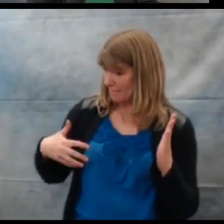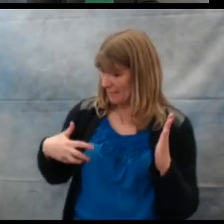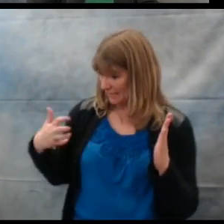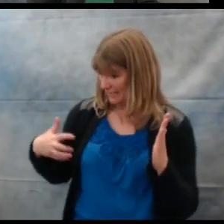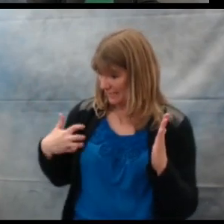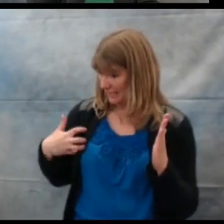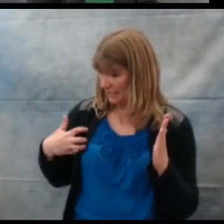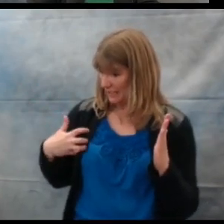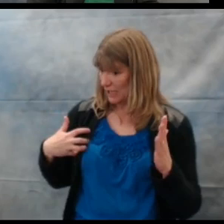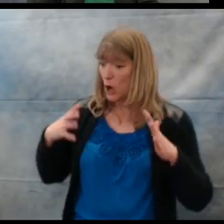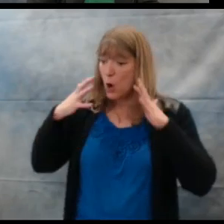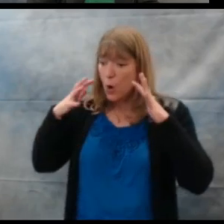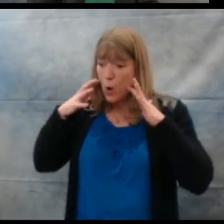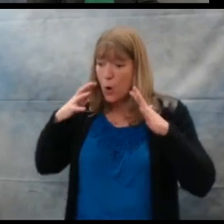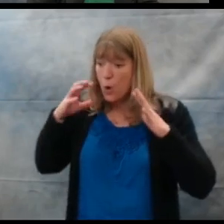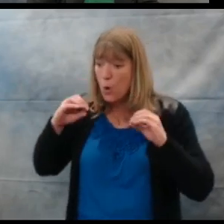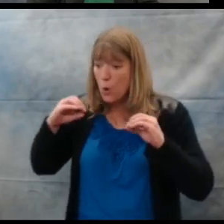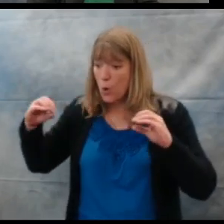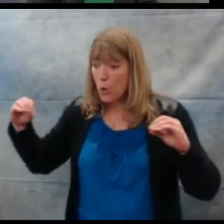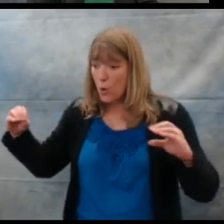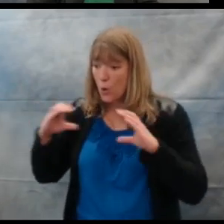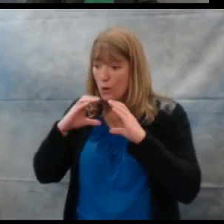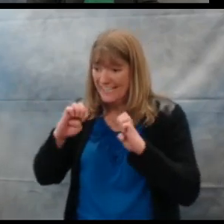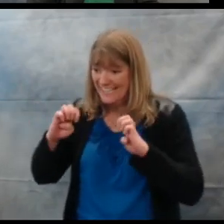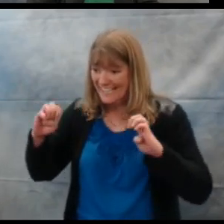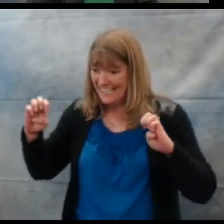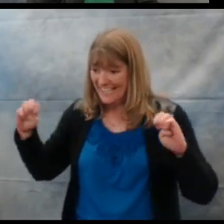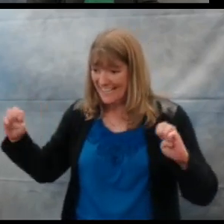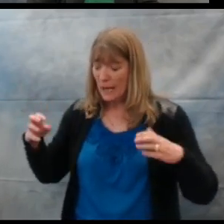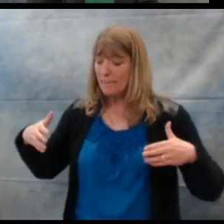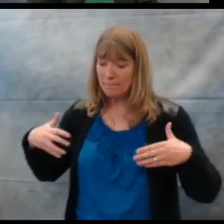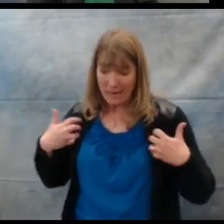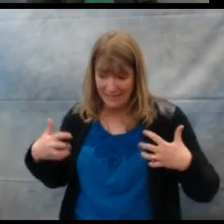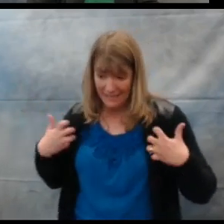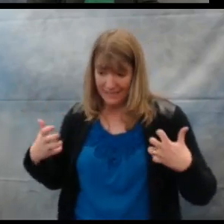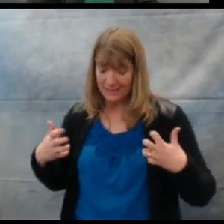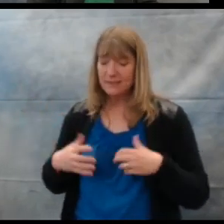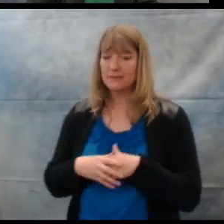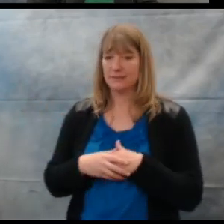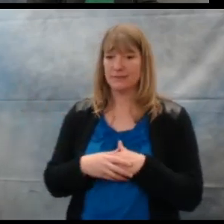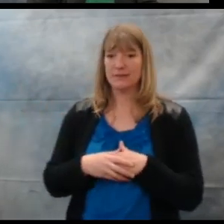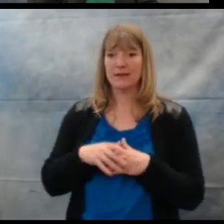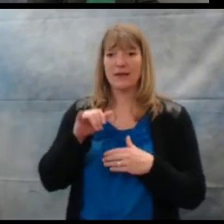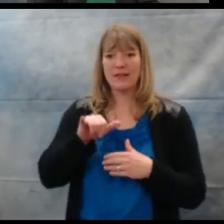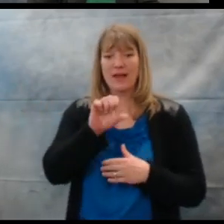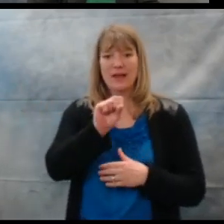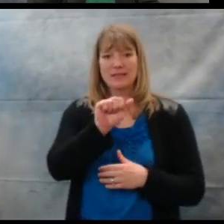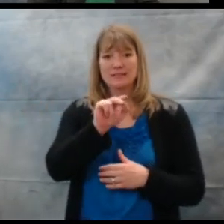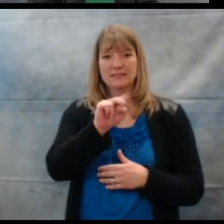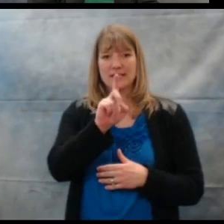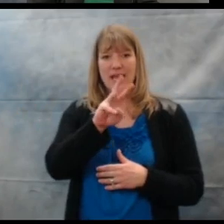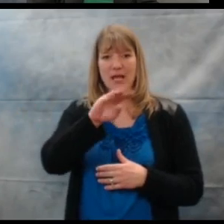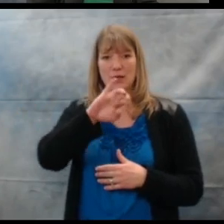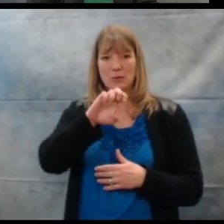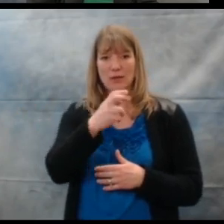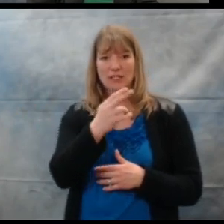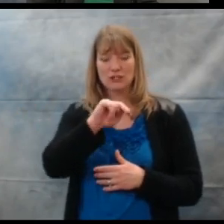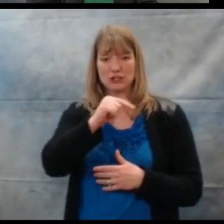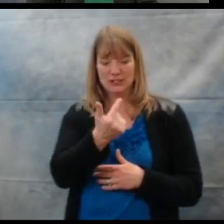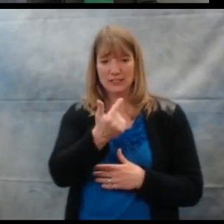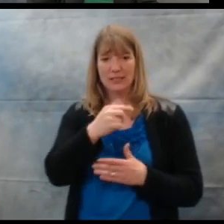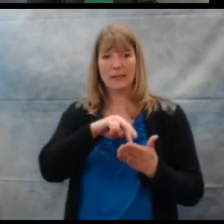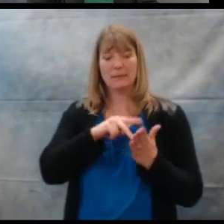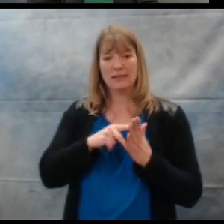say monkey, oo oo oo oo ee ee ee ee, monkey, and that sandwiching